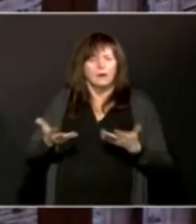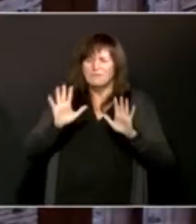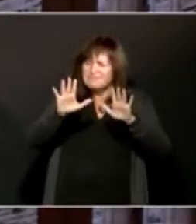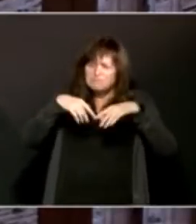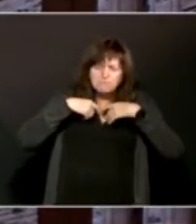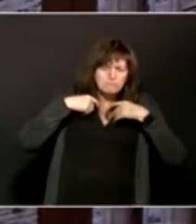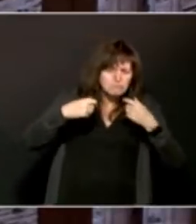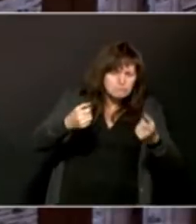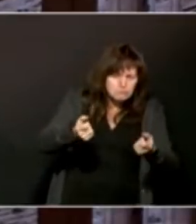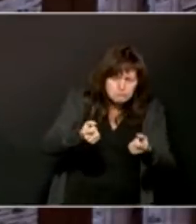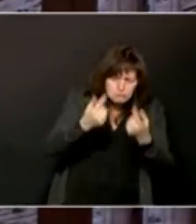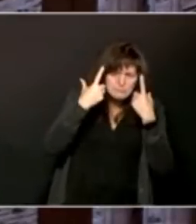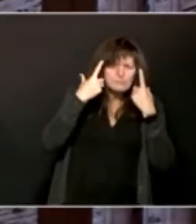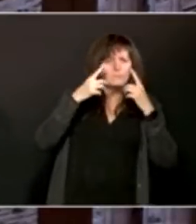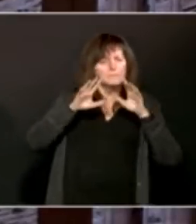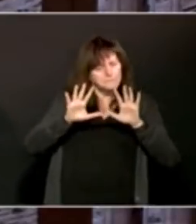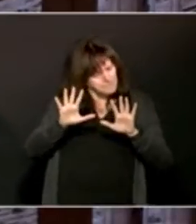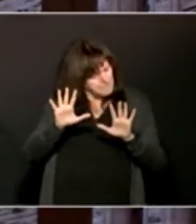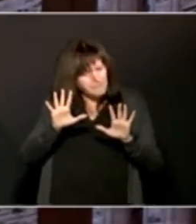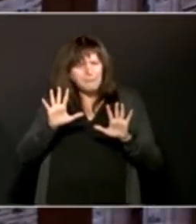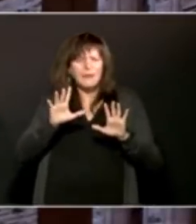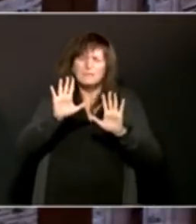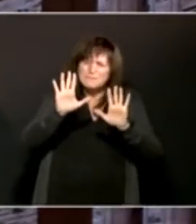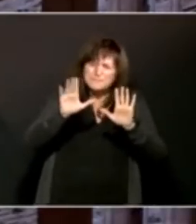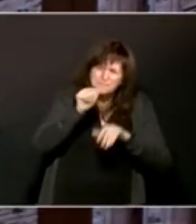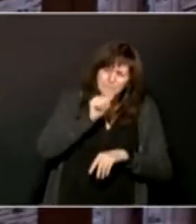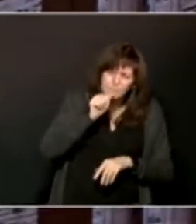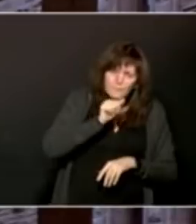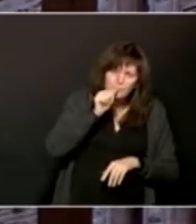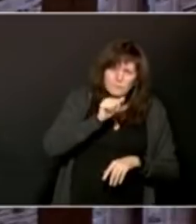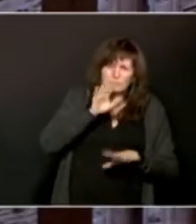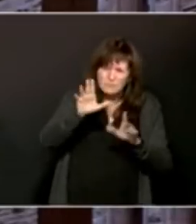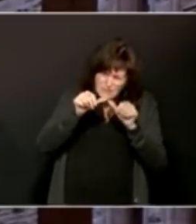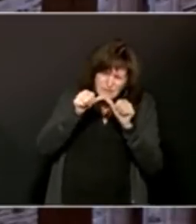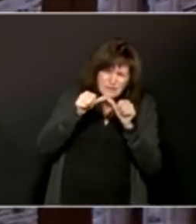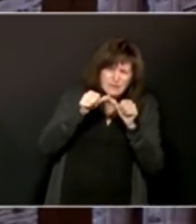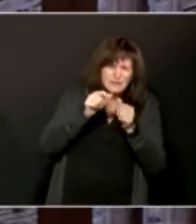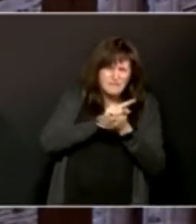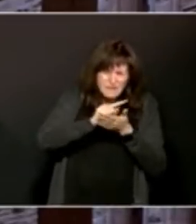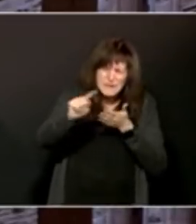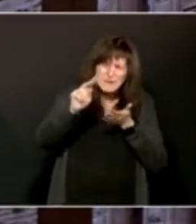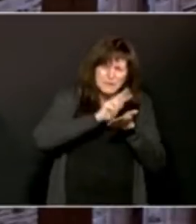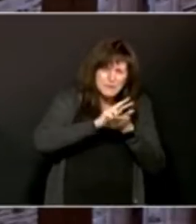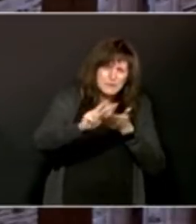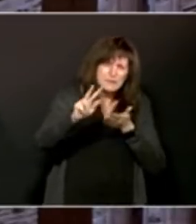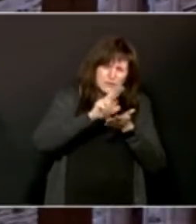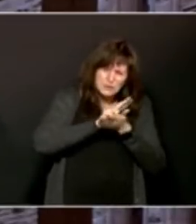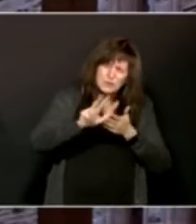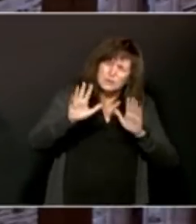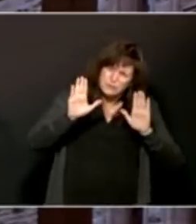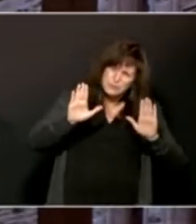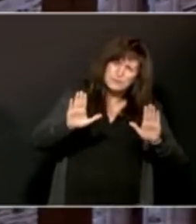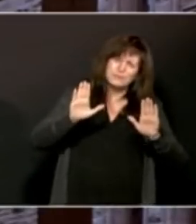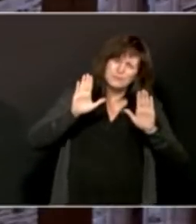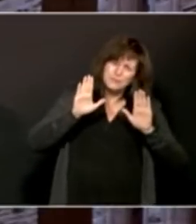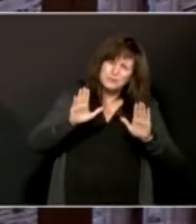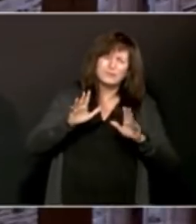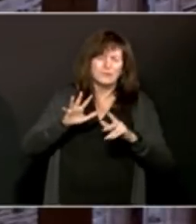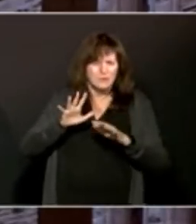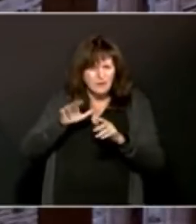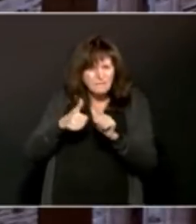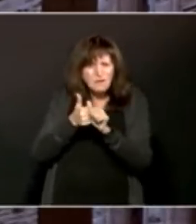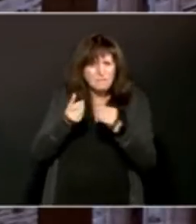that. And if we have a few more weeks, we can keep getting caught up as we try to get more and more vaccine in